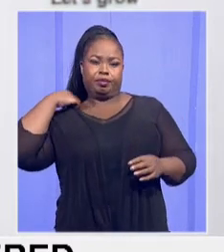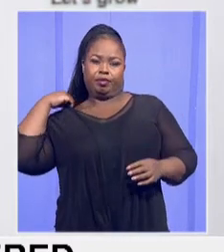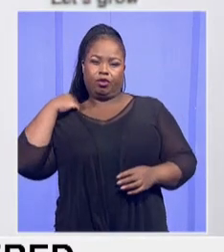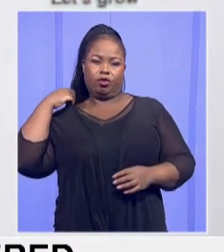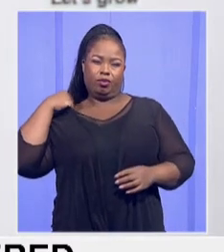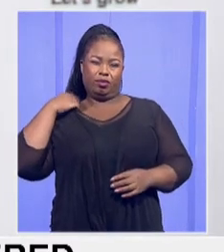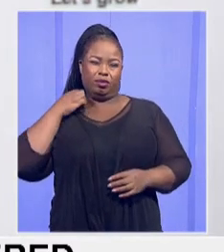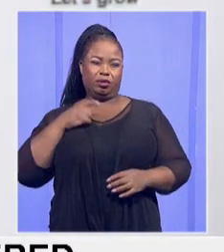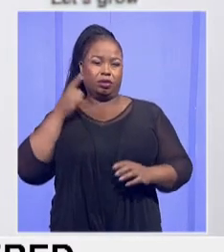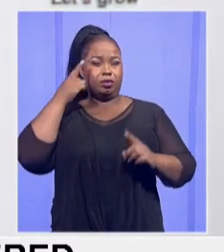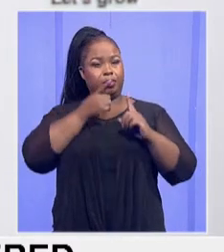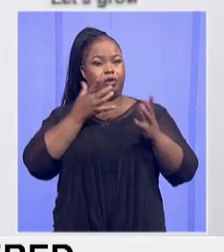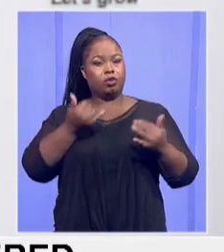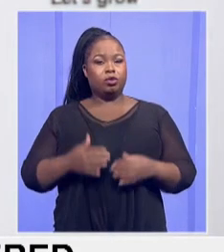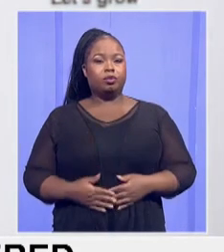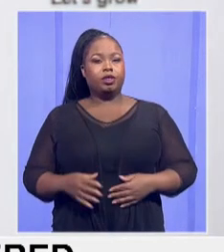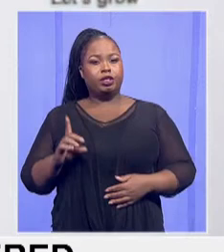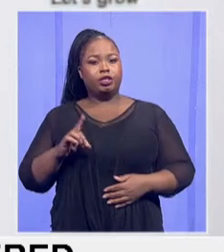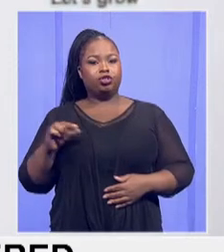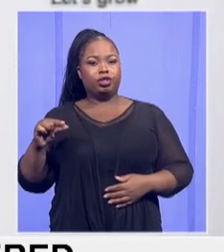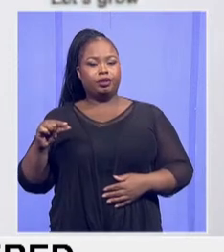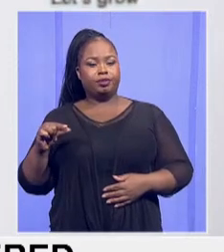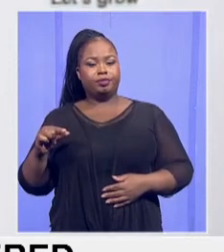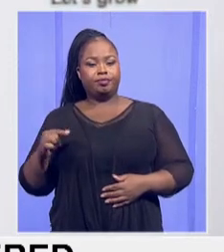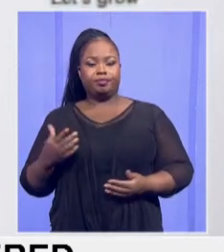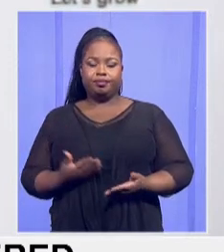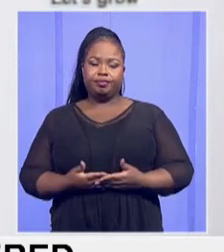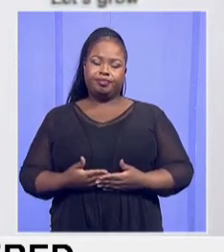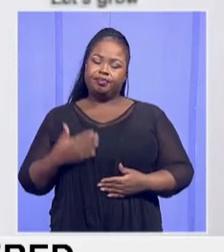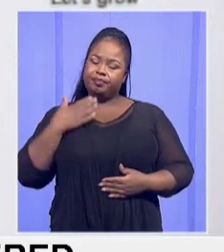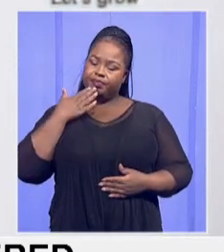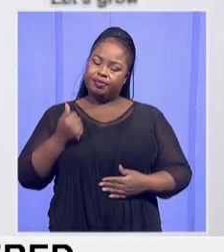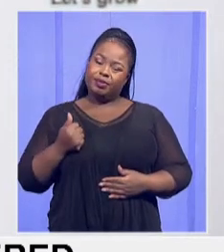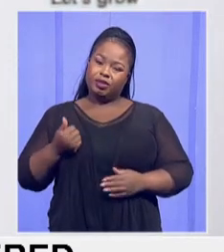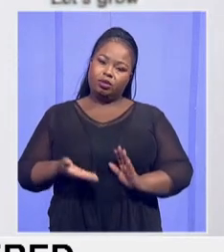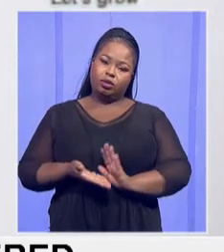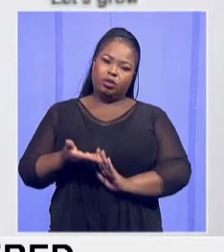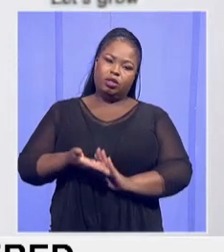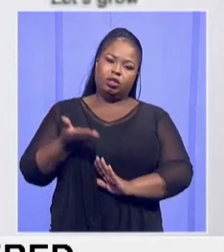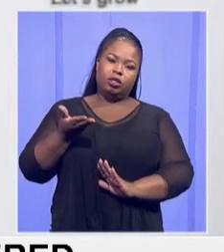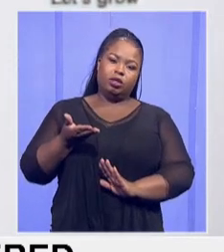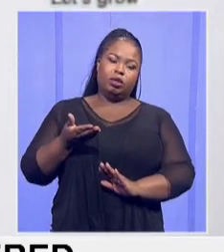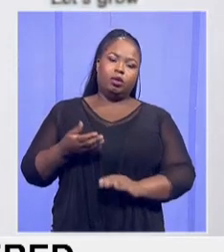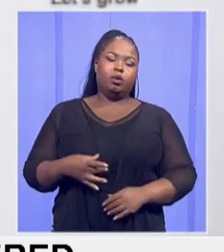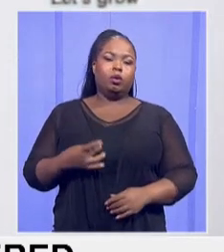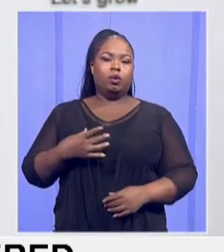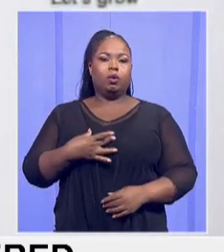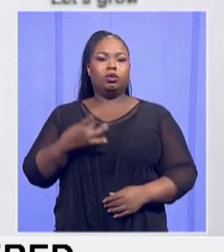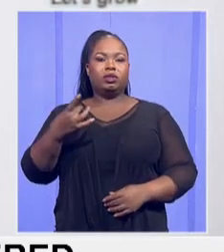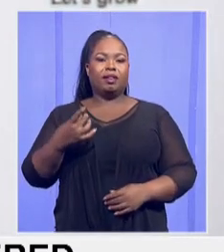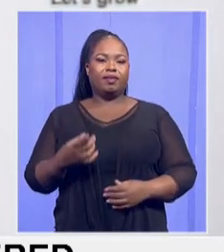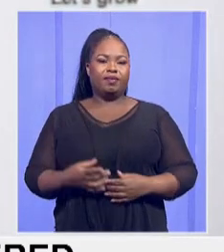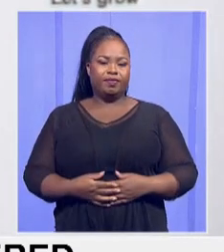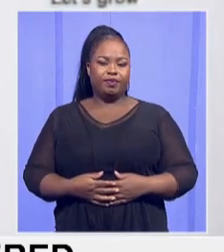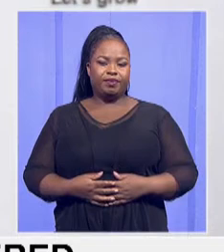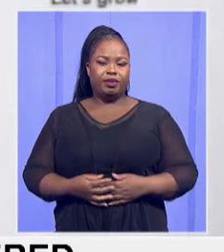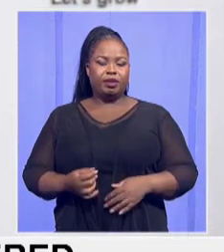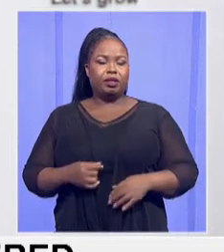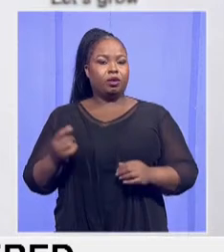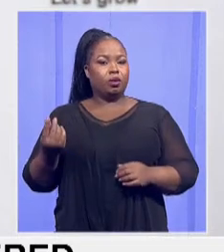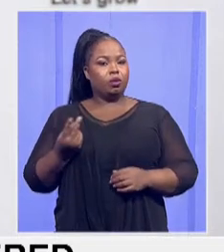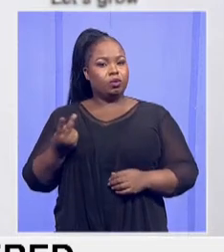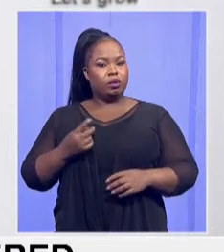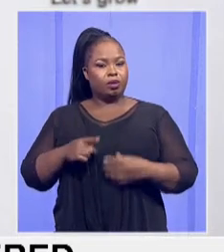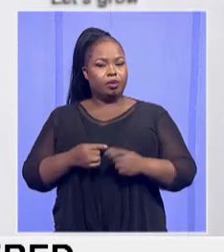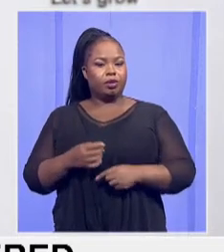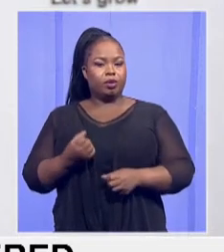purpose. So I'm going to ask Vicky to really update yourselves and the nation around the